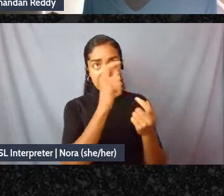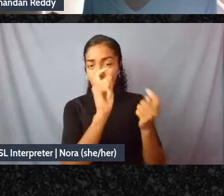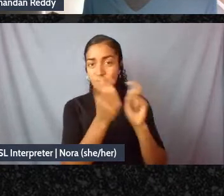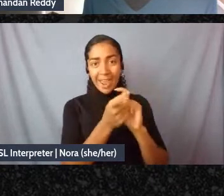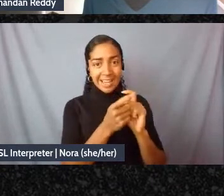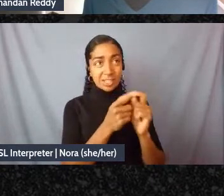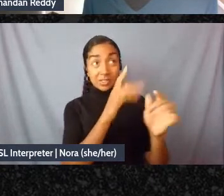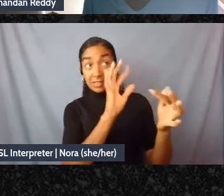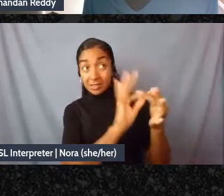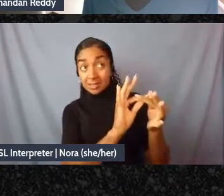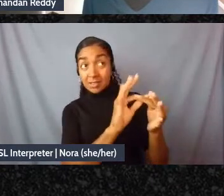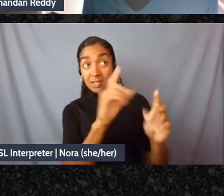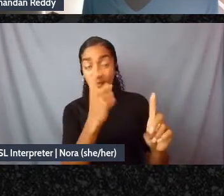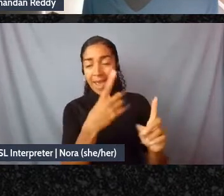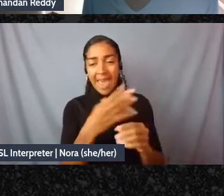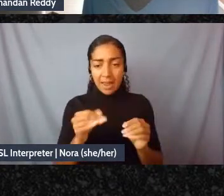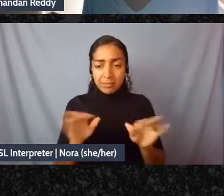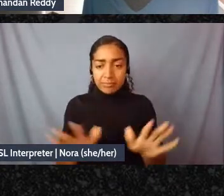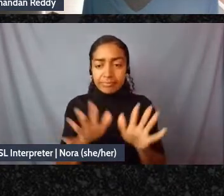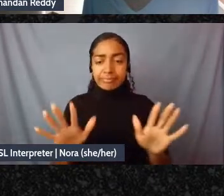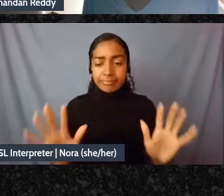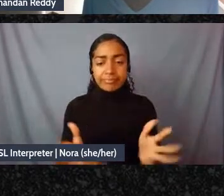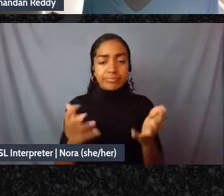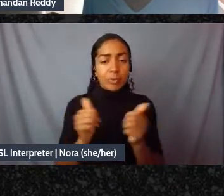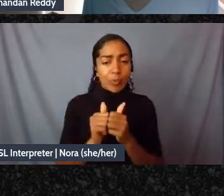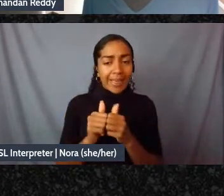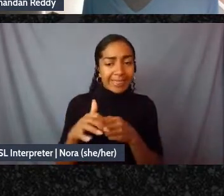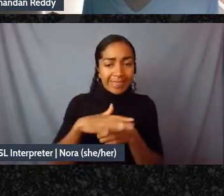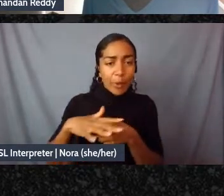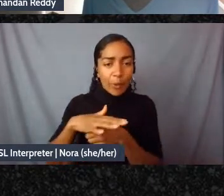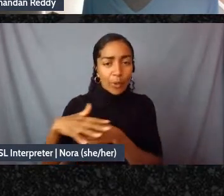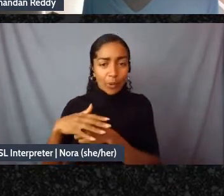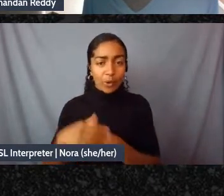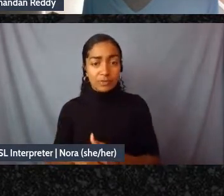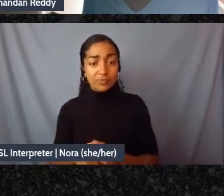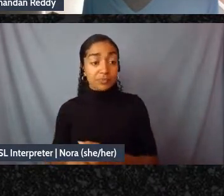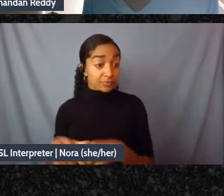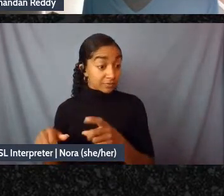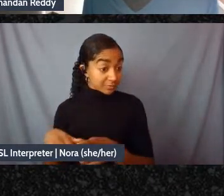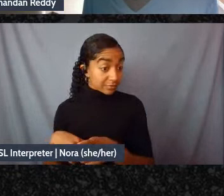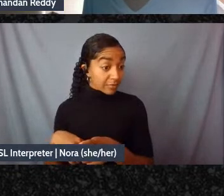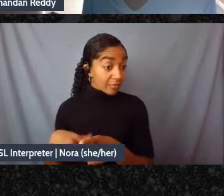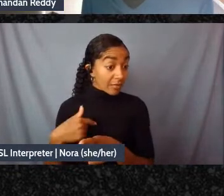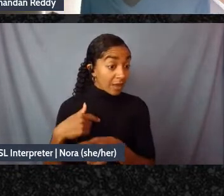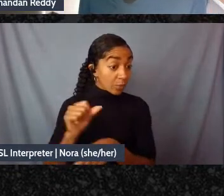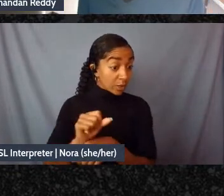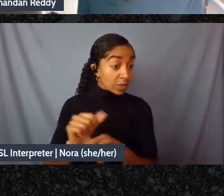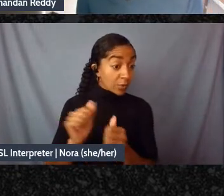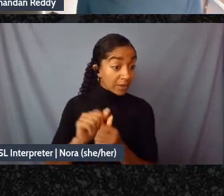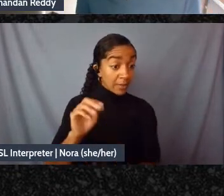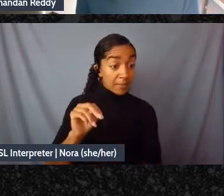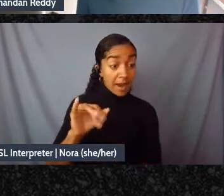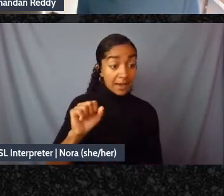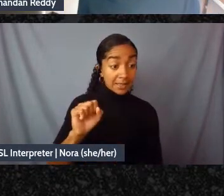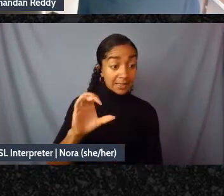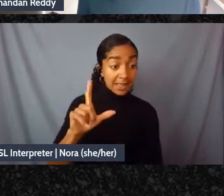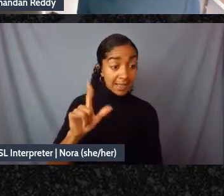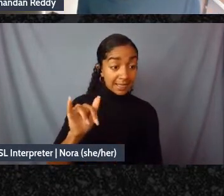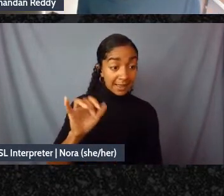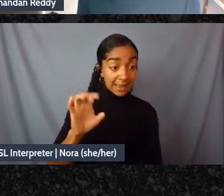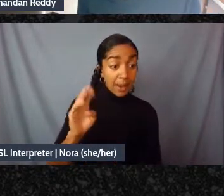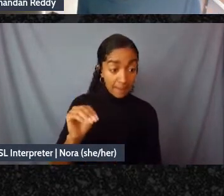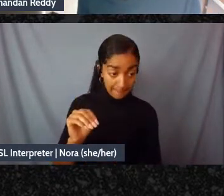I keep thinking about mycelium and mycelium to me is like my favorite nature metaphor right now that I'm like we need to be